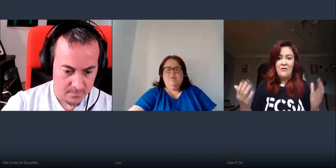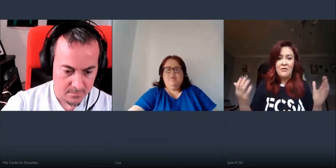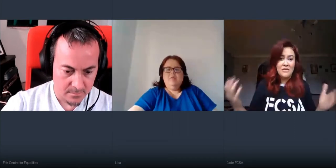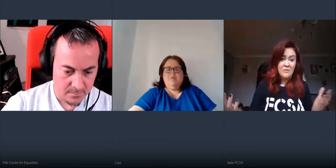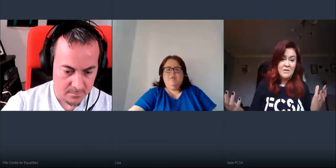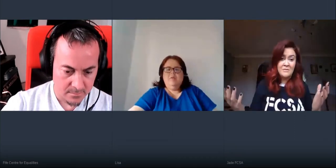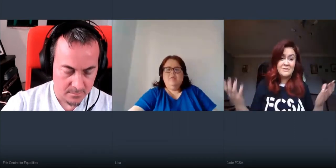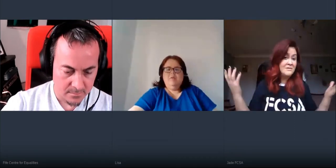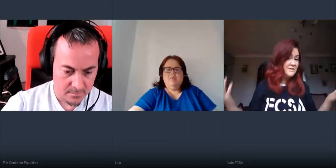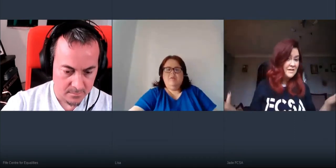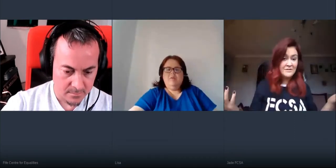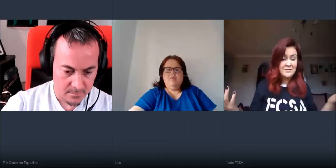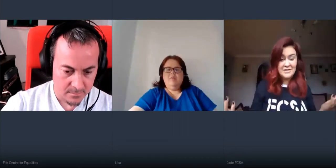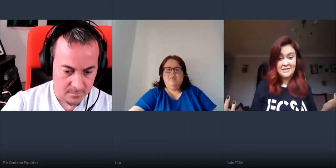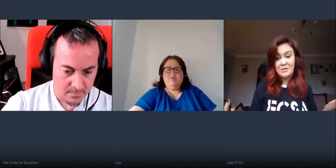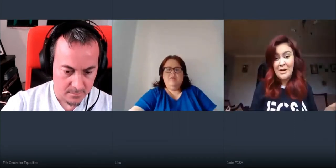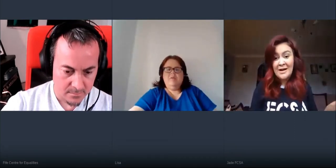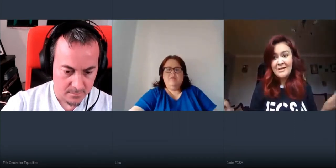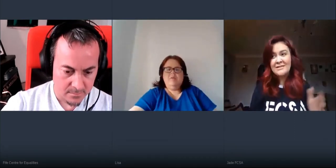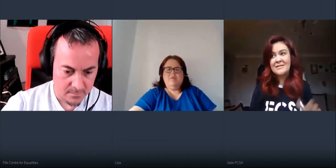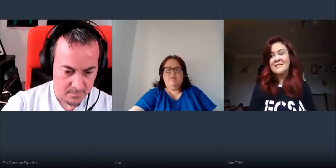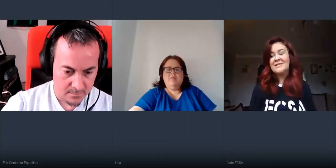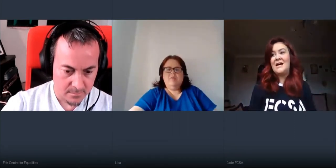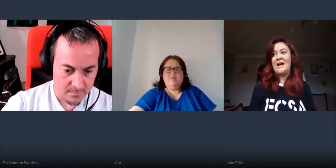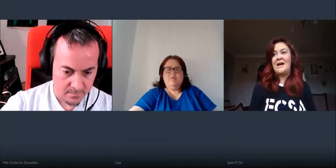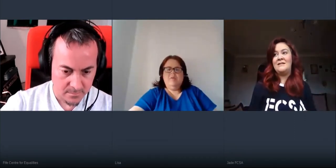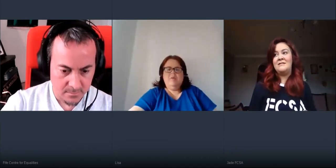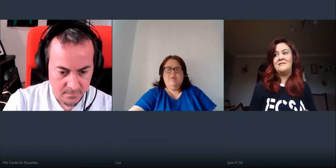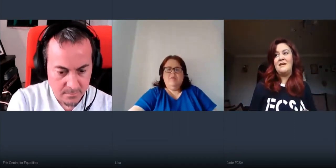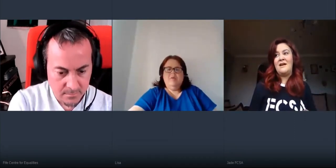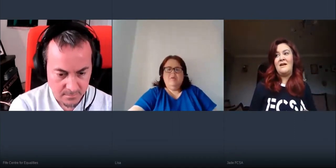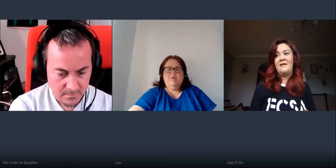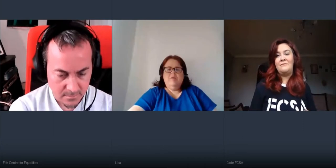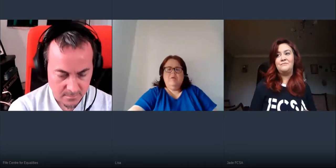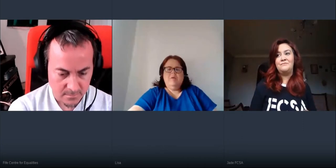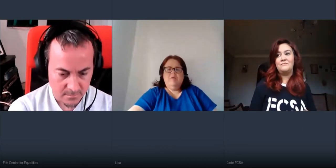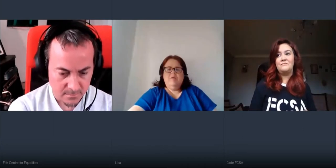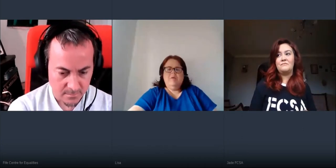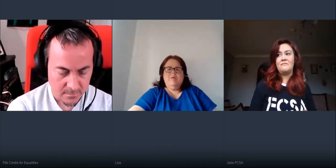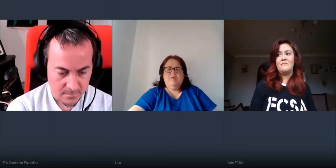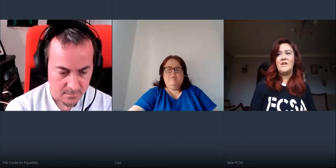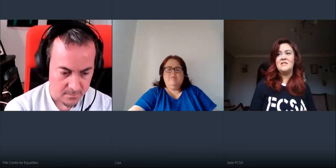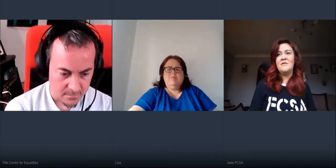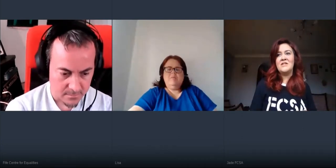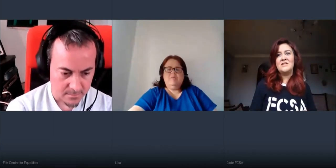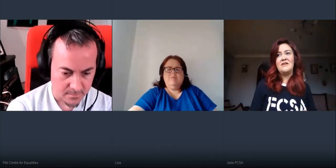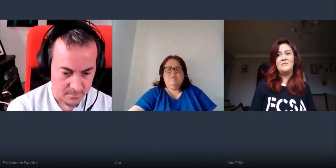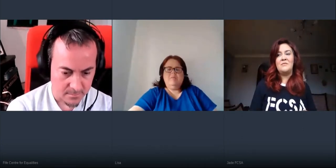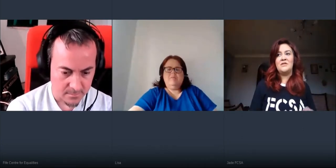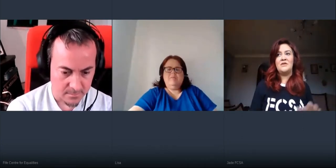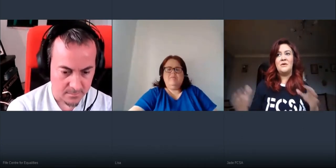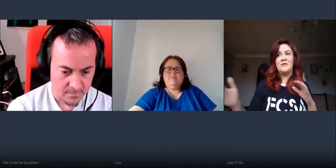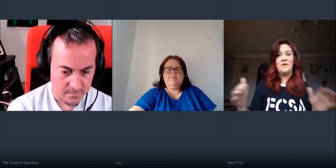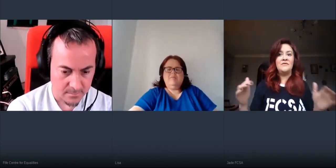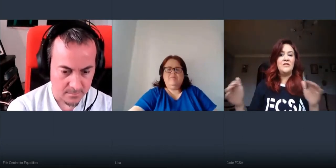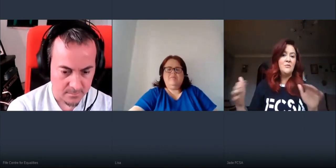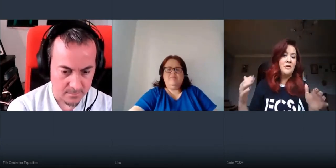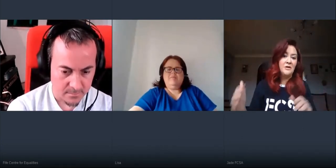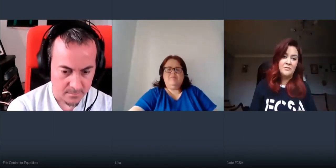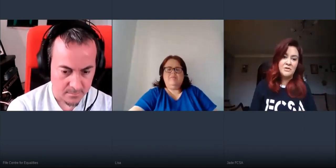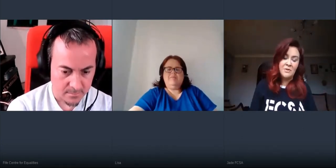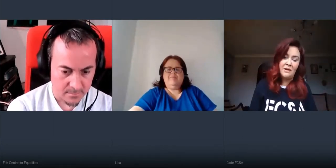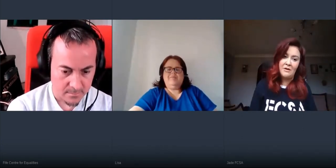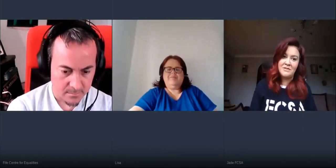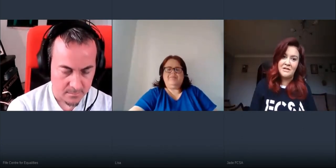health because everybody was understandably panicked and um some of our staff members who are involved in community